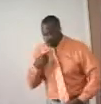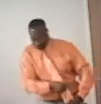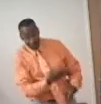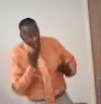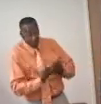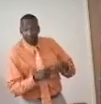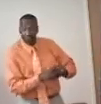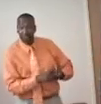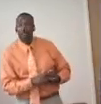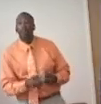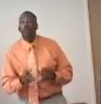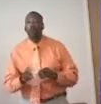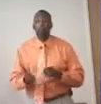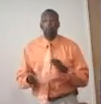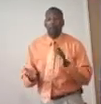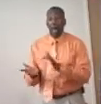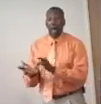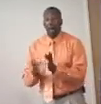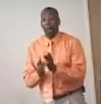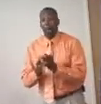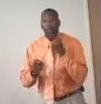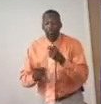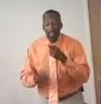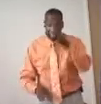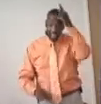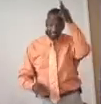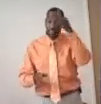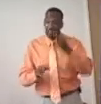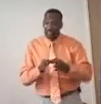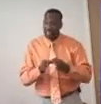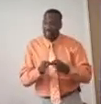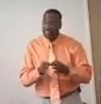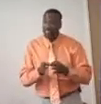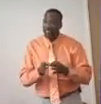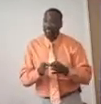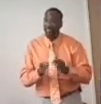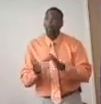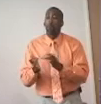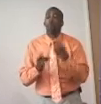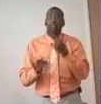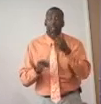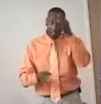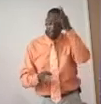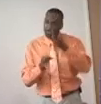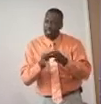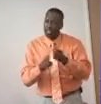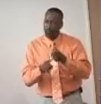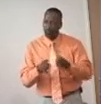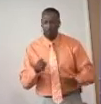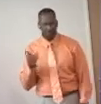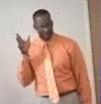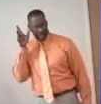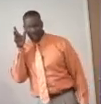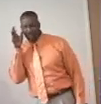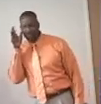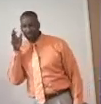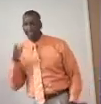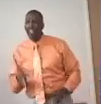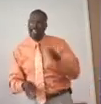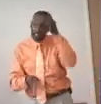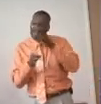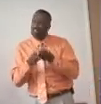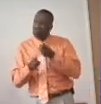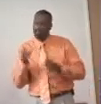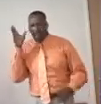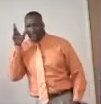Well, the Bible says is that faith cometh by hearing. So I got to start there. Faith cometh by